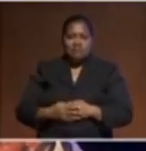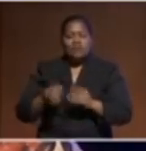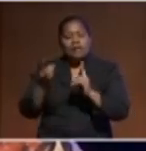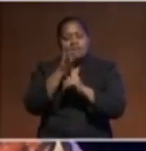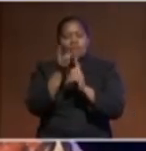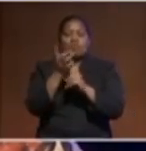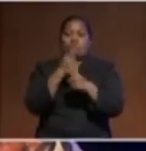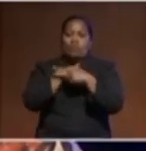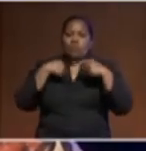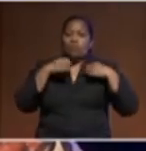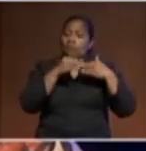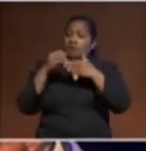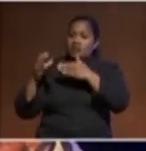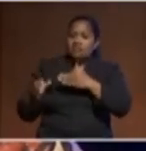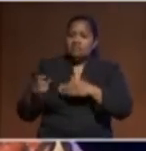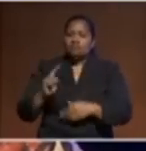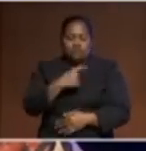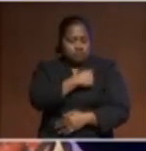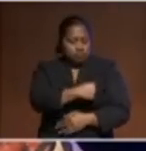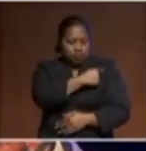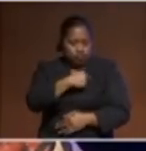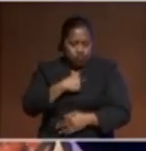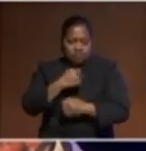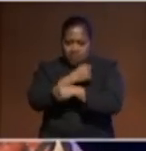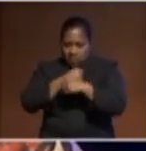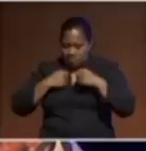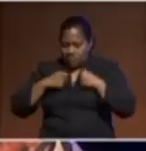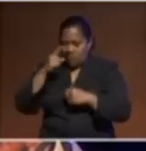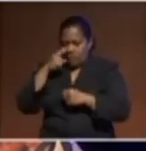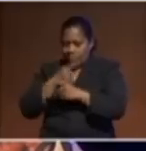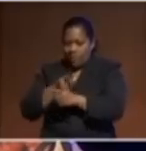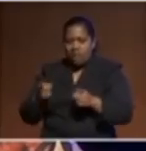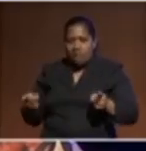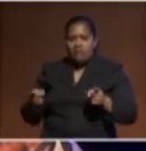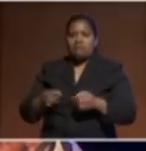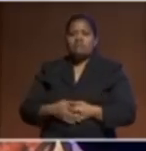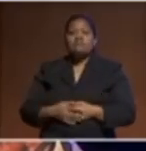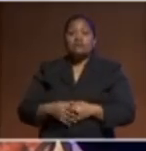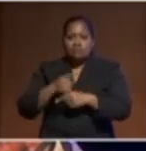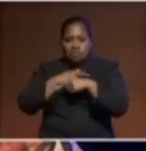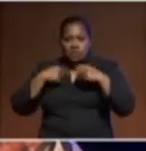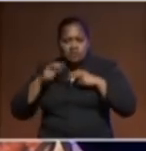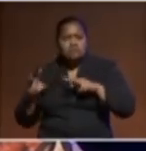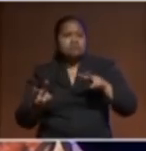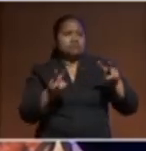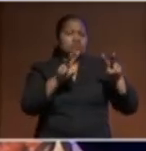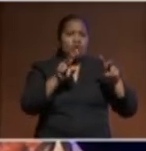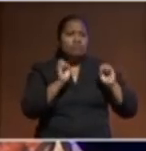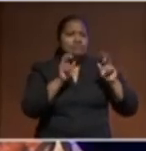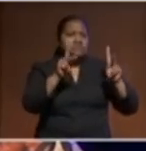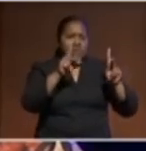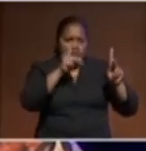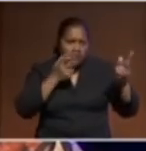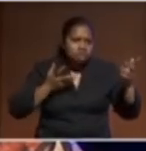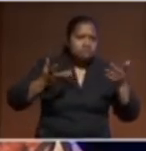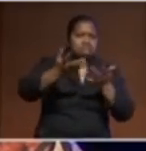remain committed to our citizens as well as actively seek opportunities to invest in dialogue and